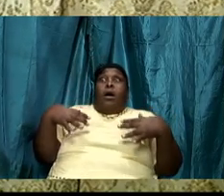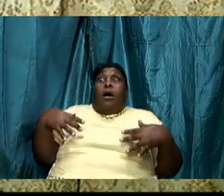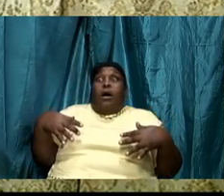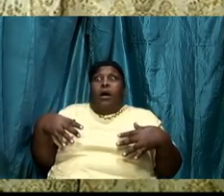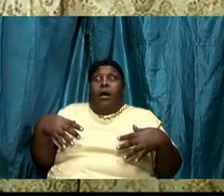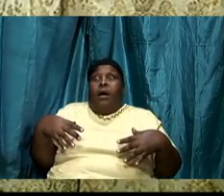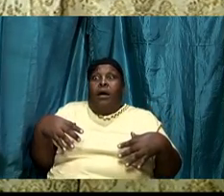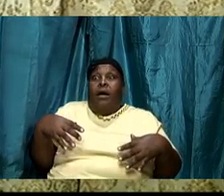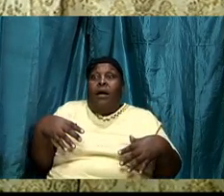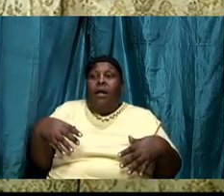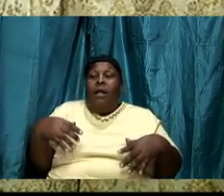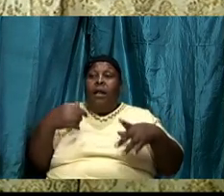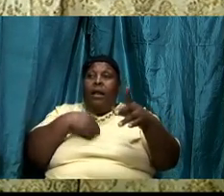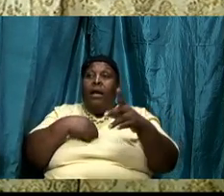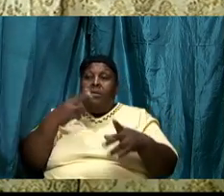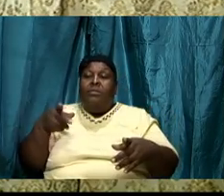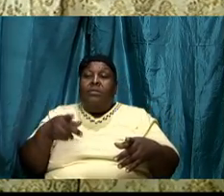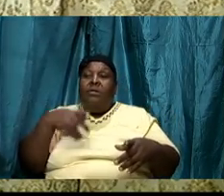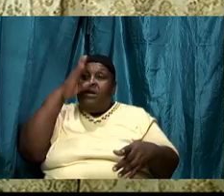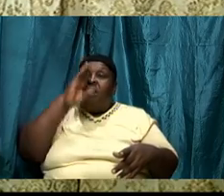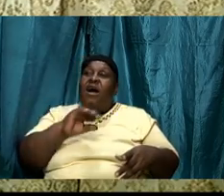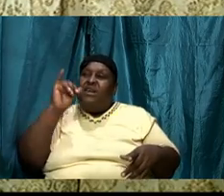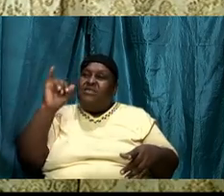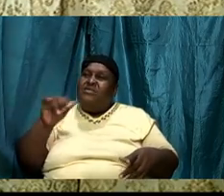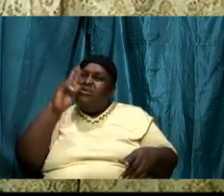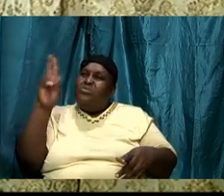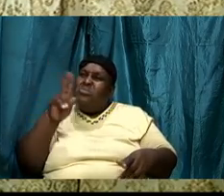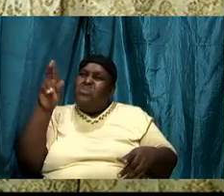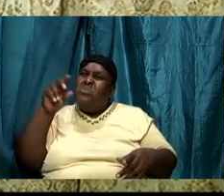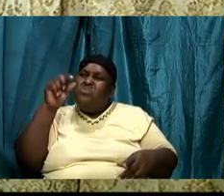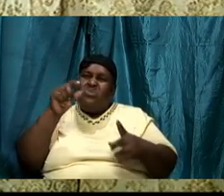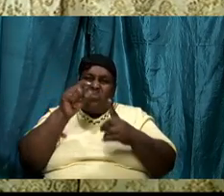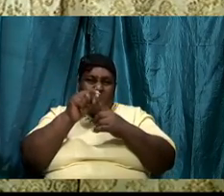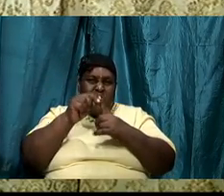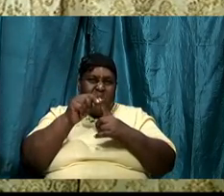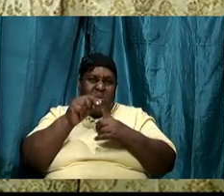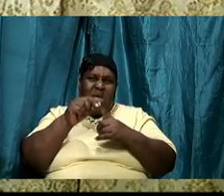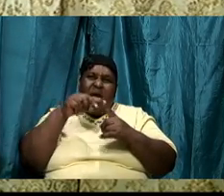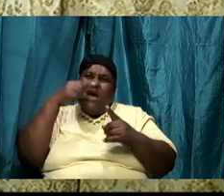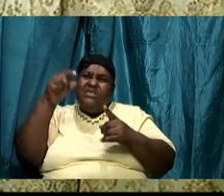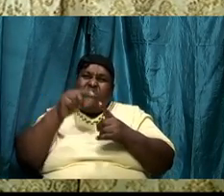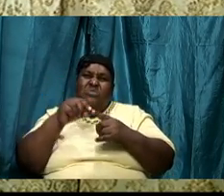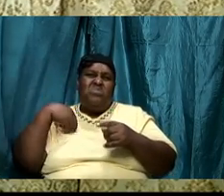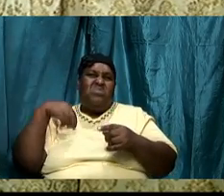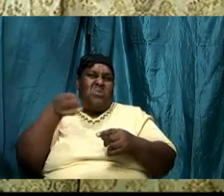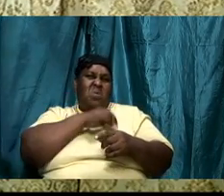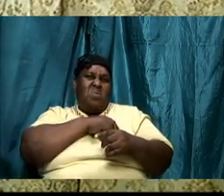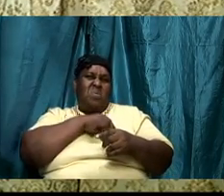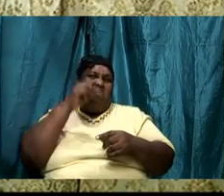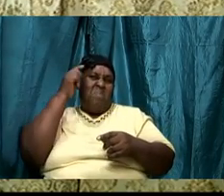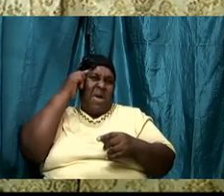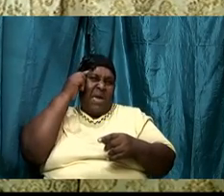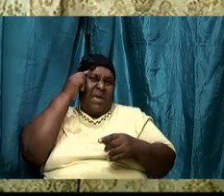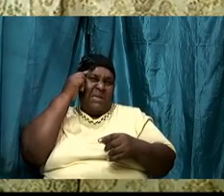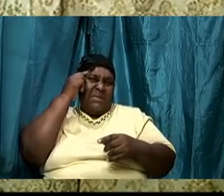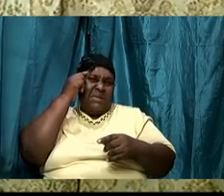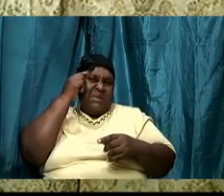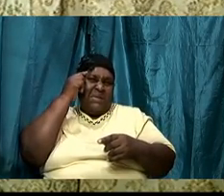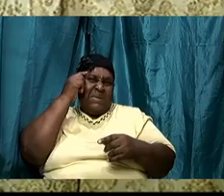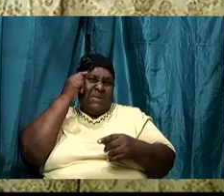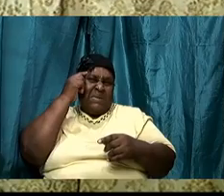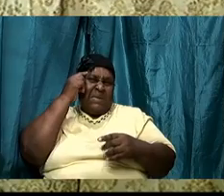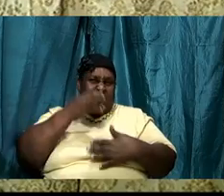God still used this word the book and speak into our minds in our system and address matters